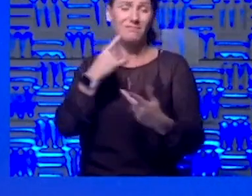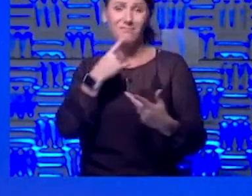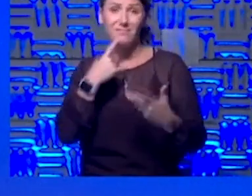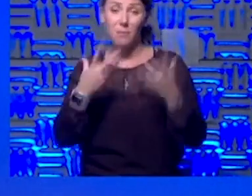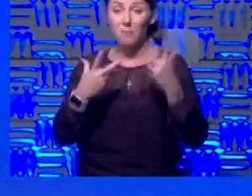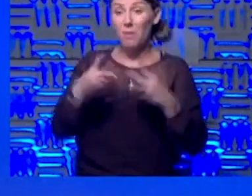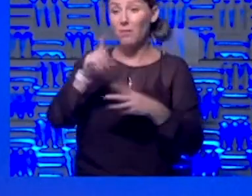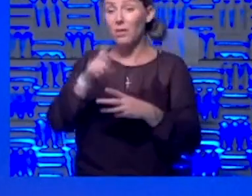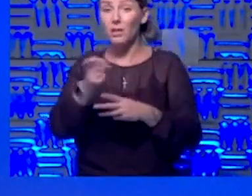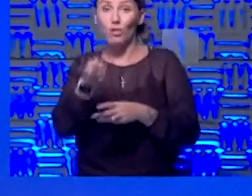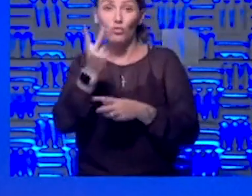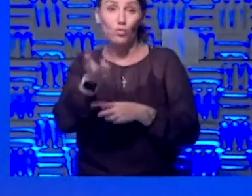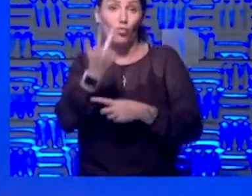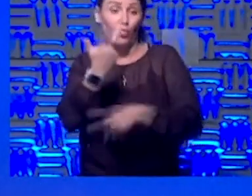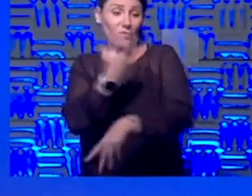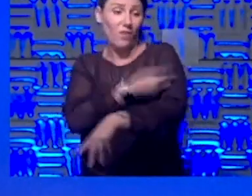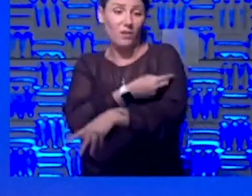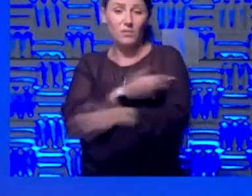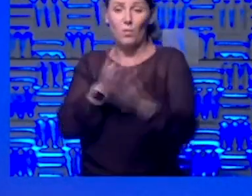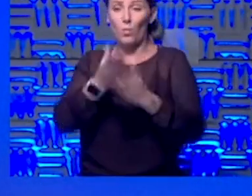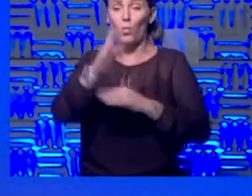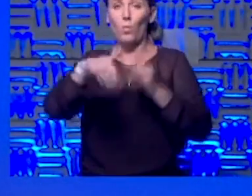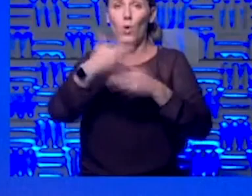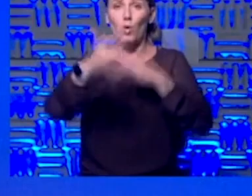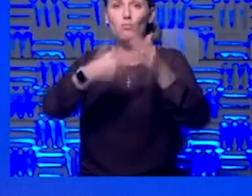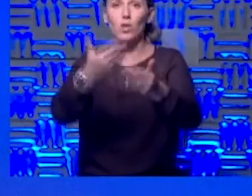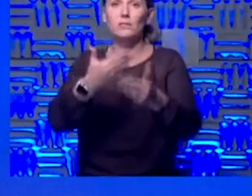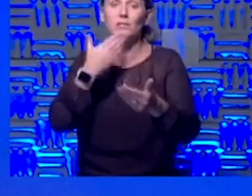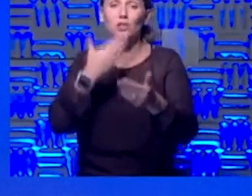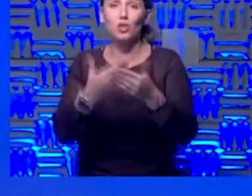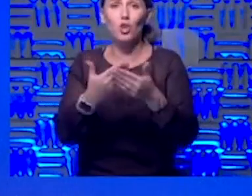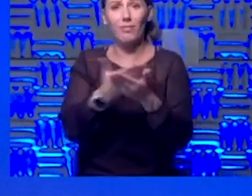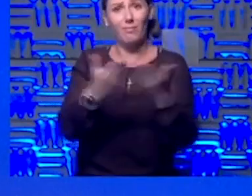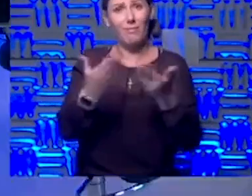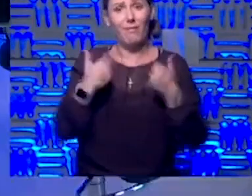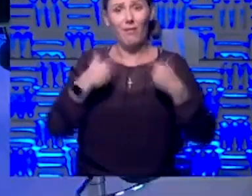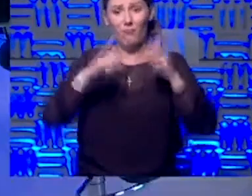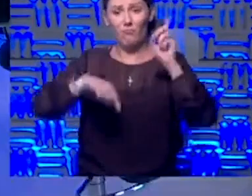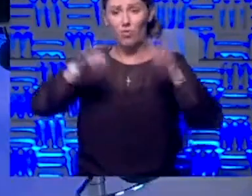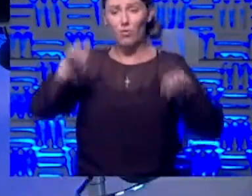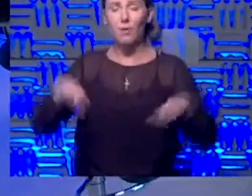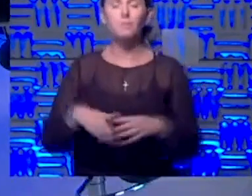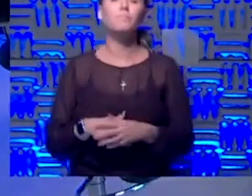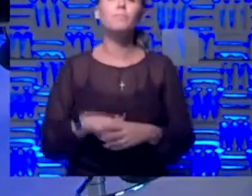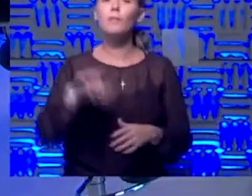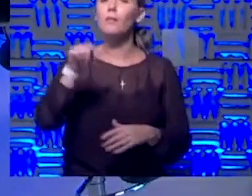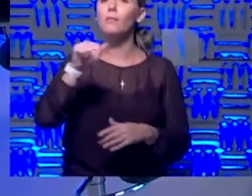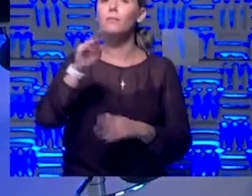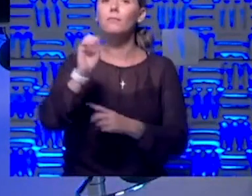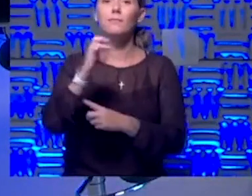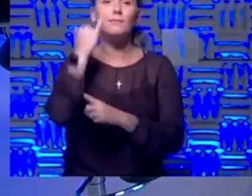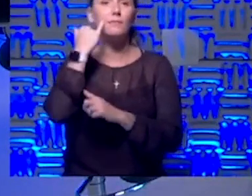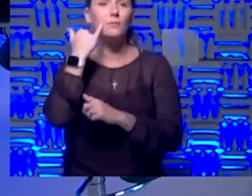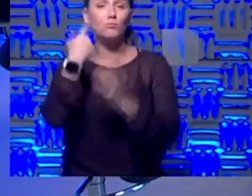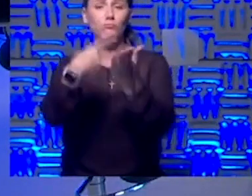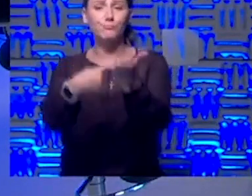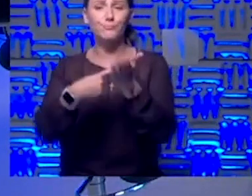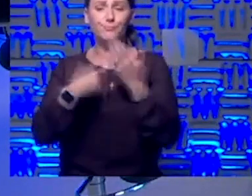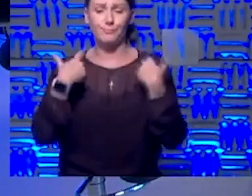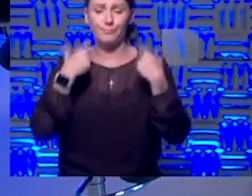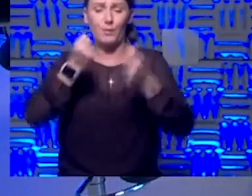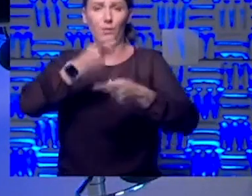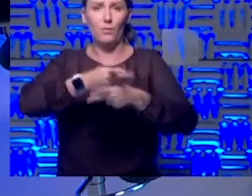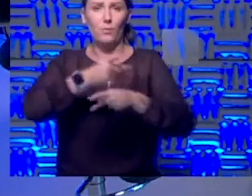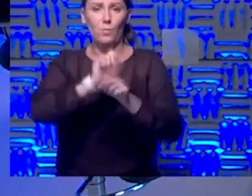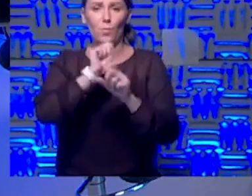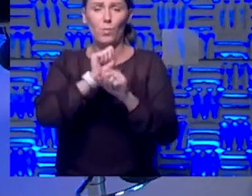as we move through this process. So I think it's a good thing that we have some variety. Lance, if you were talking about our health care workers here at KU, as an example,